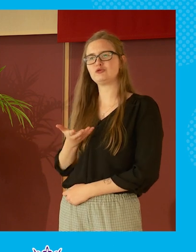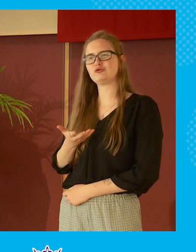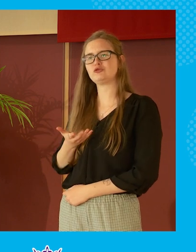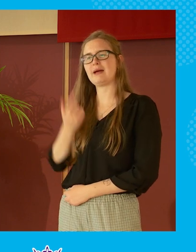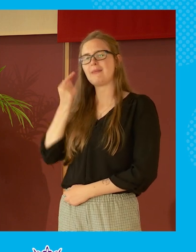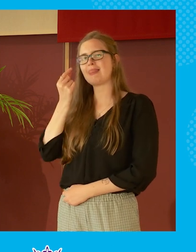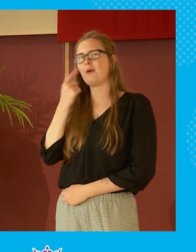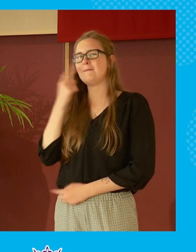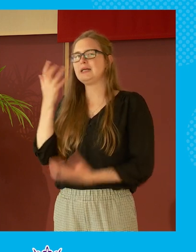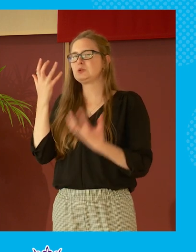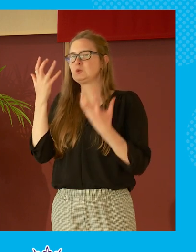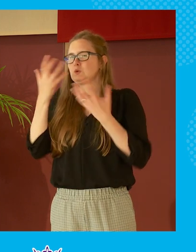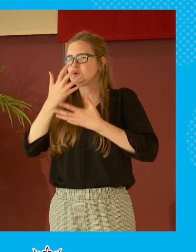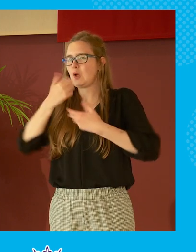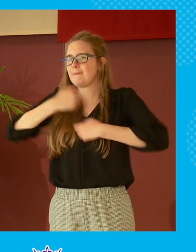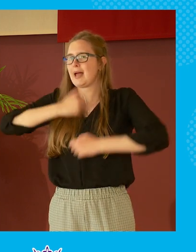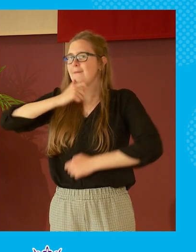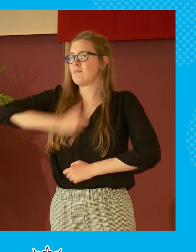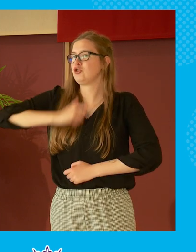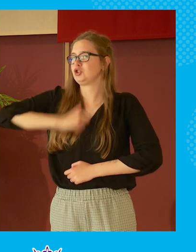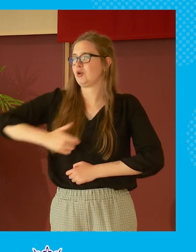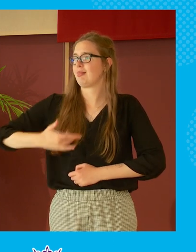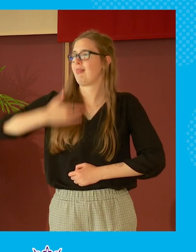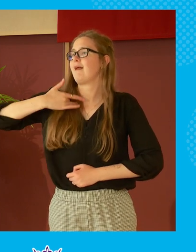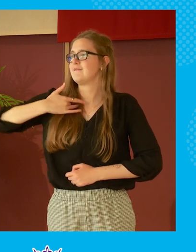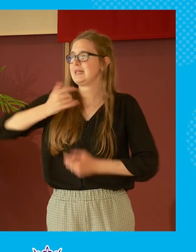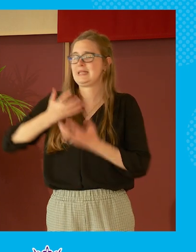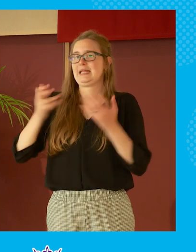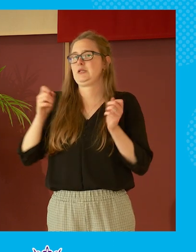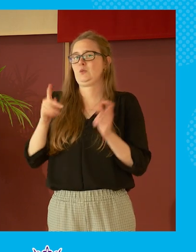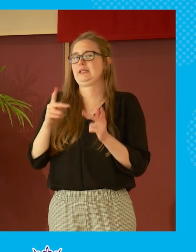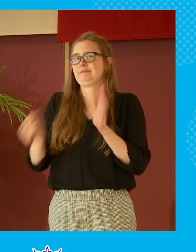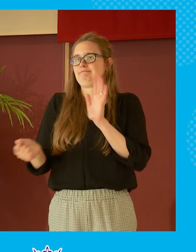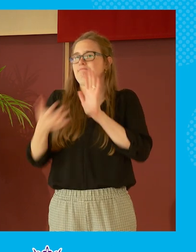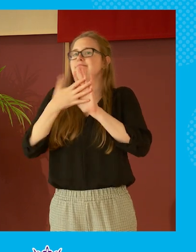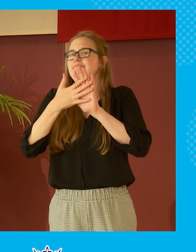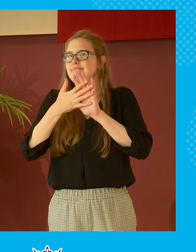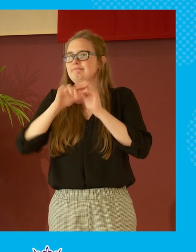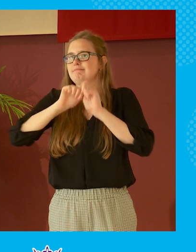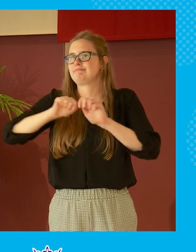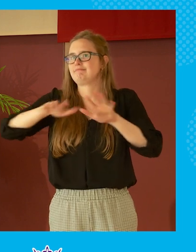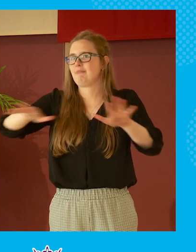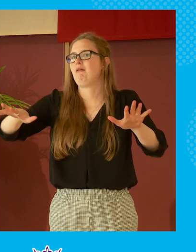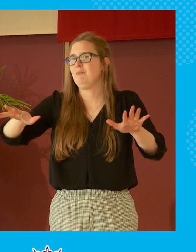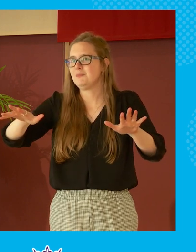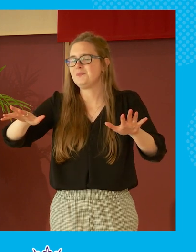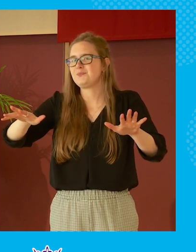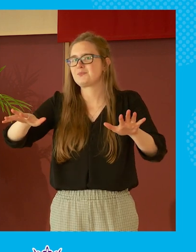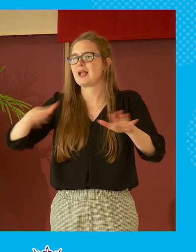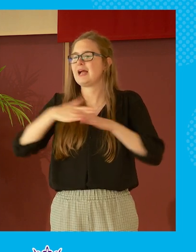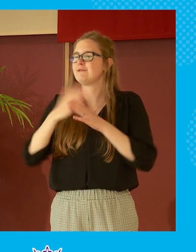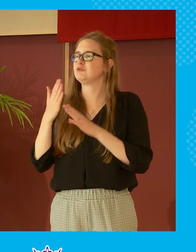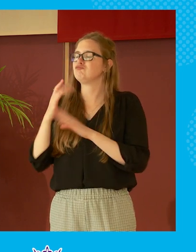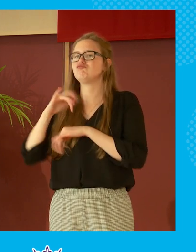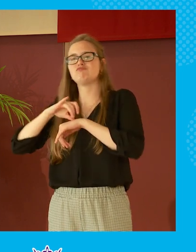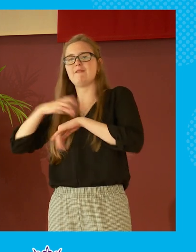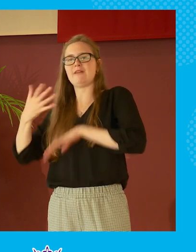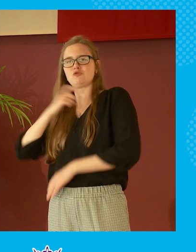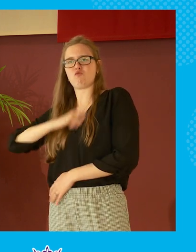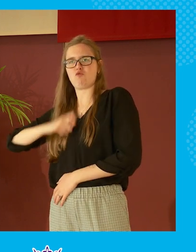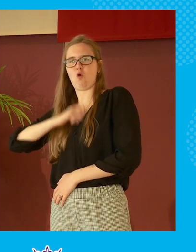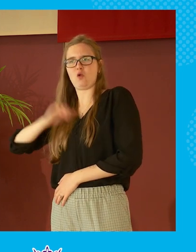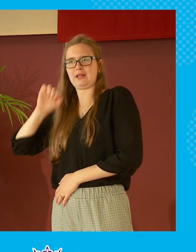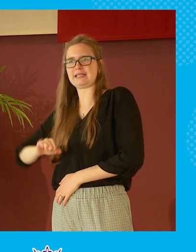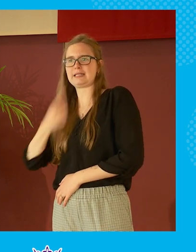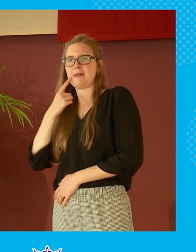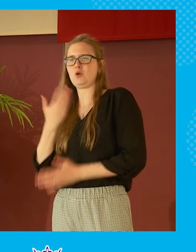concern about putting my personal life in any way in in public you know i have a professional role to play but i don't